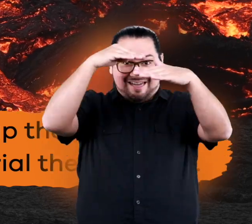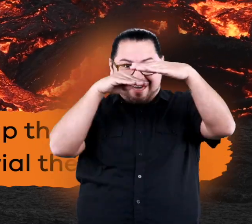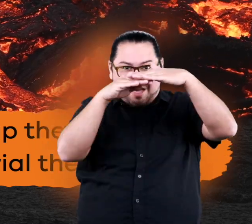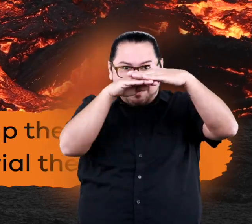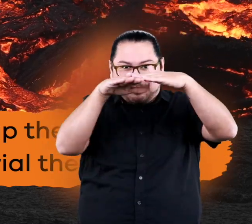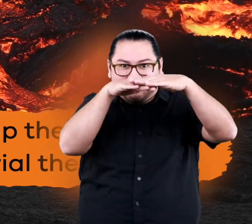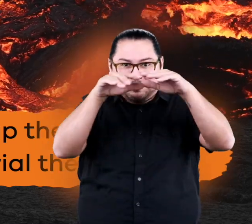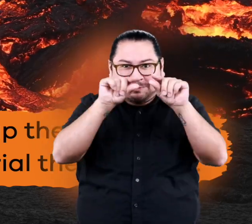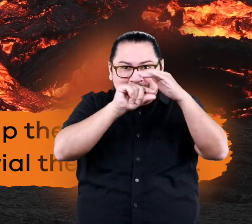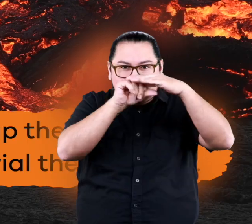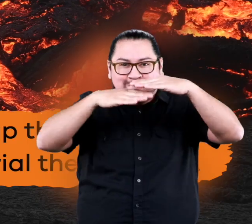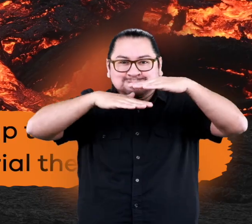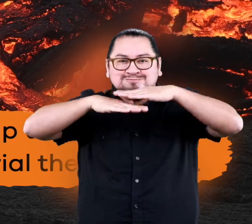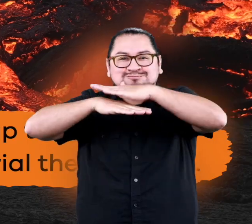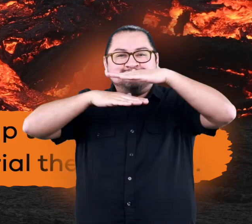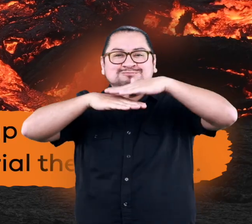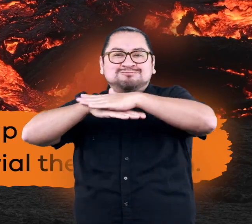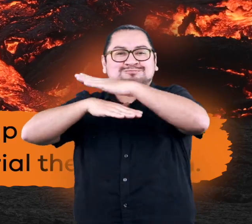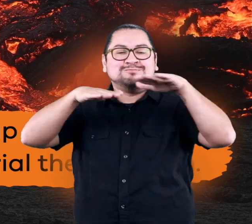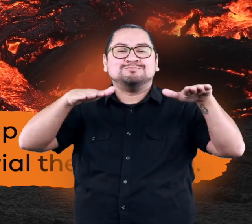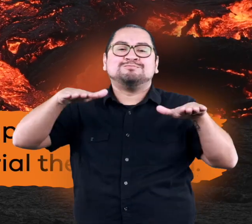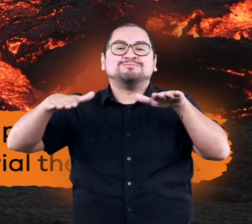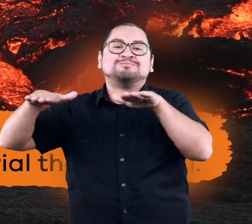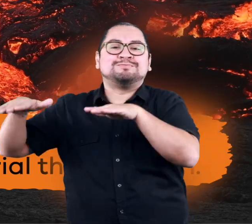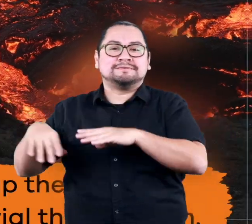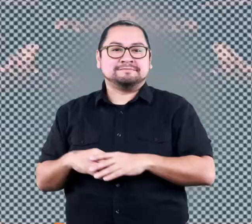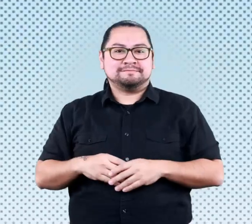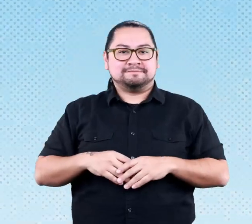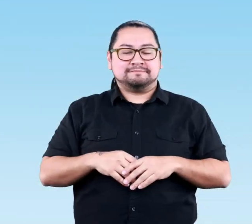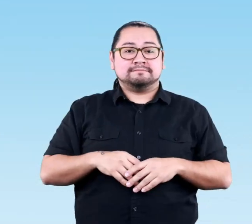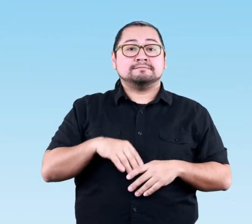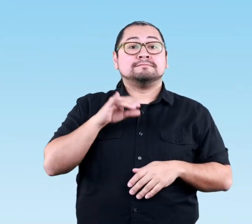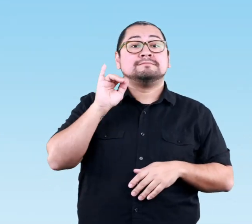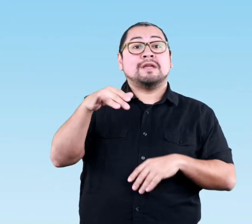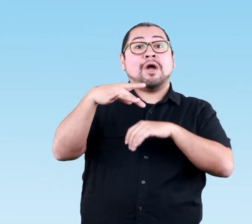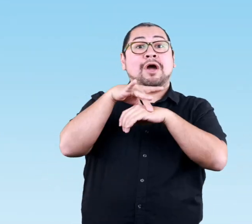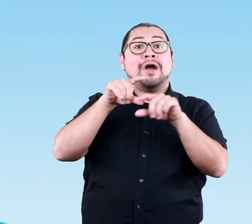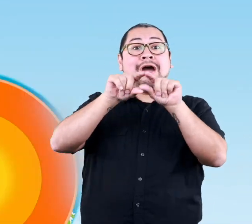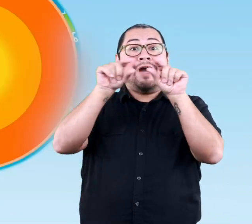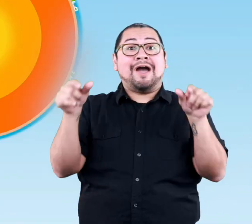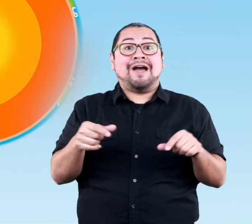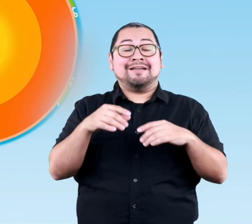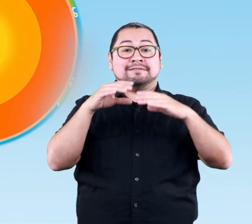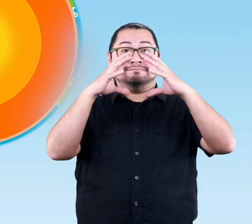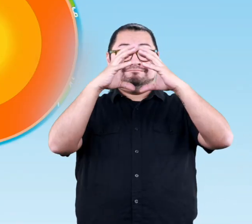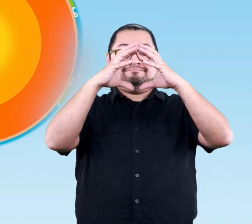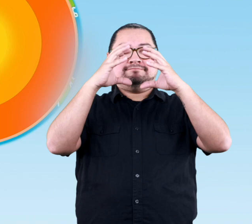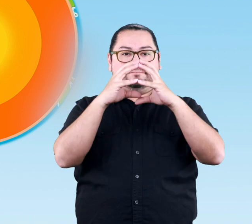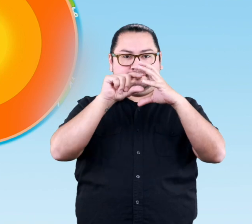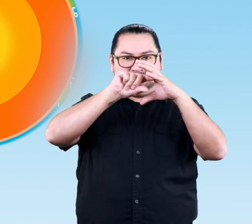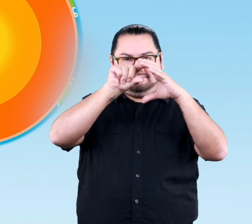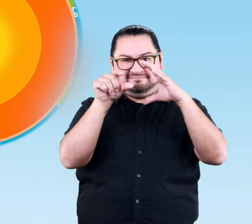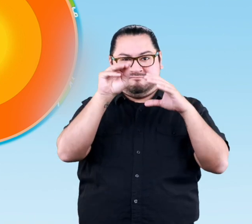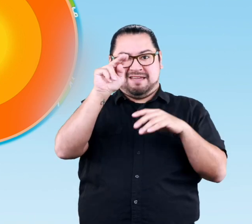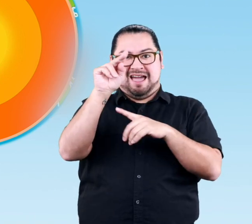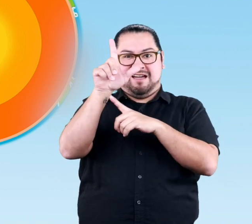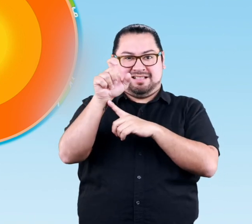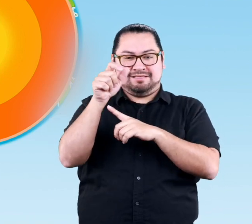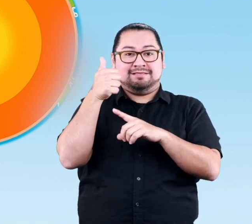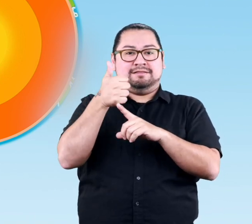float on. Pretty cool, right? The second layer of the earth is called the mantle.